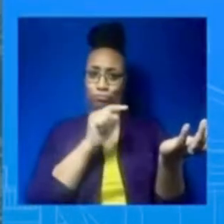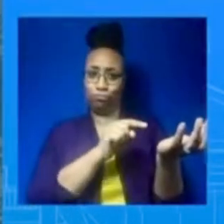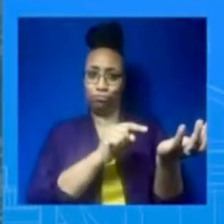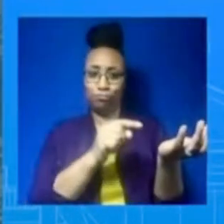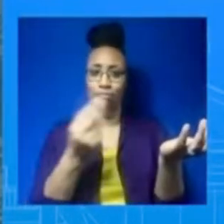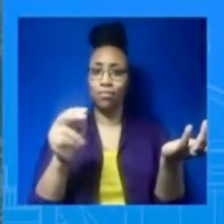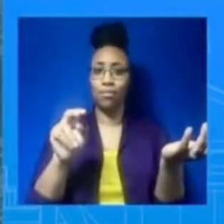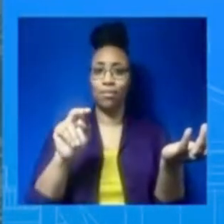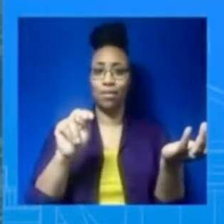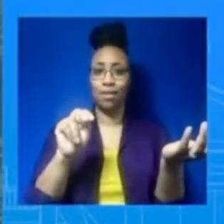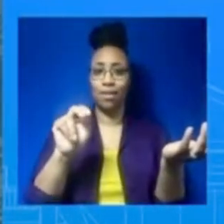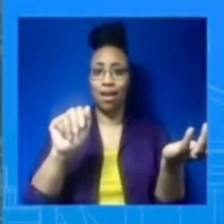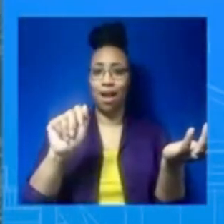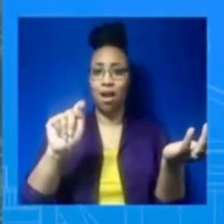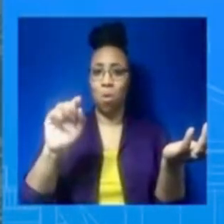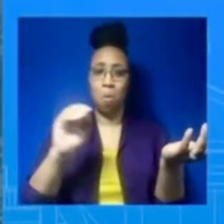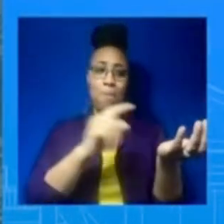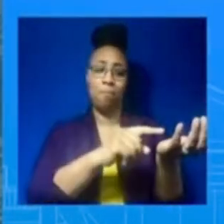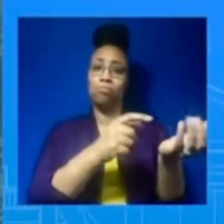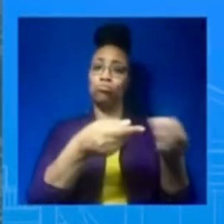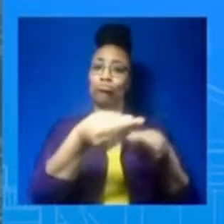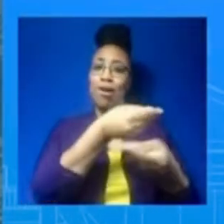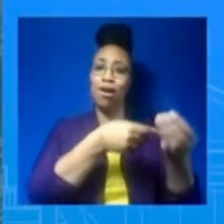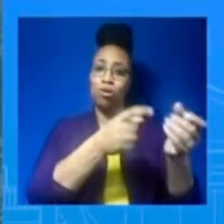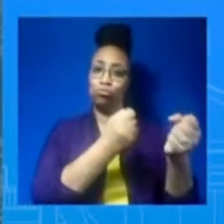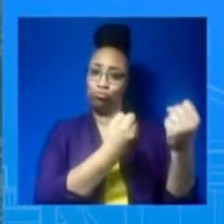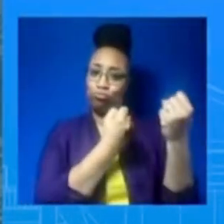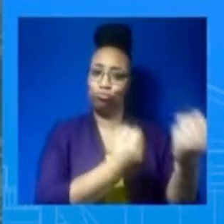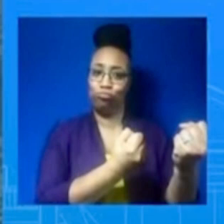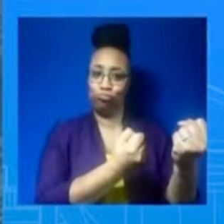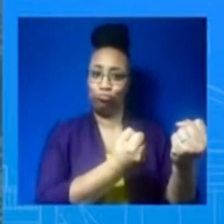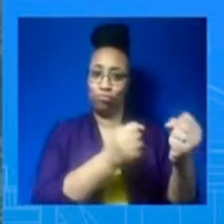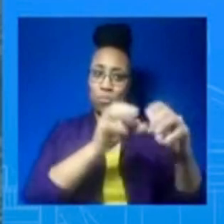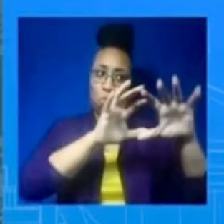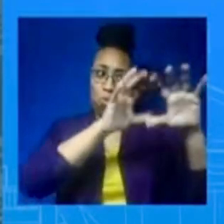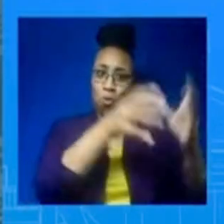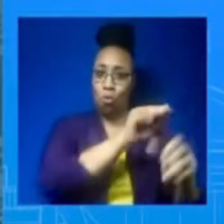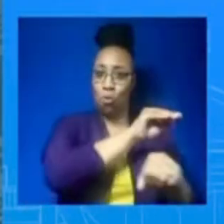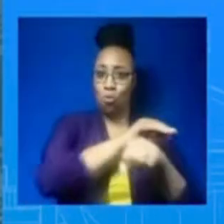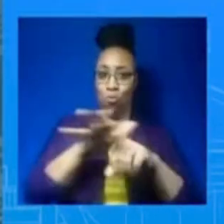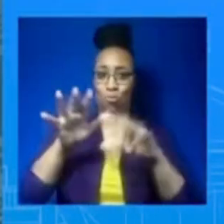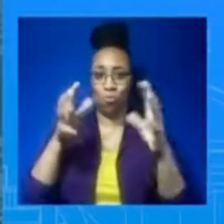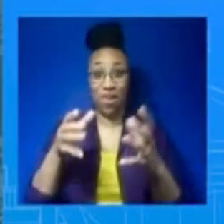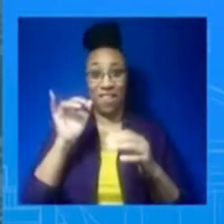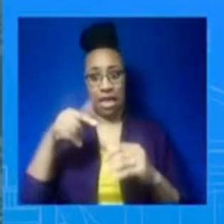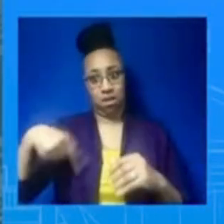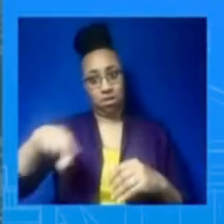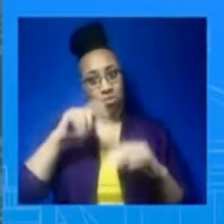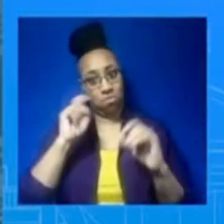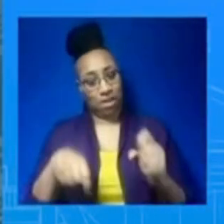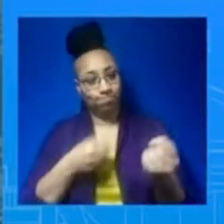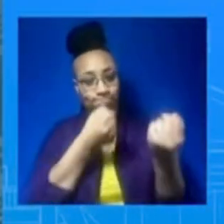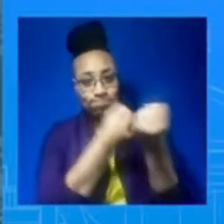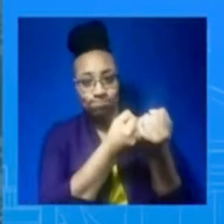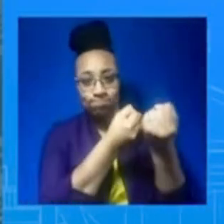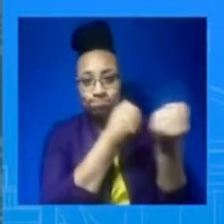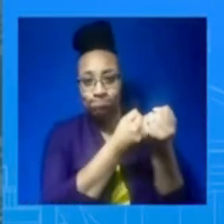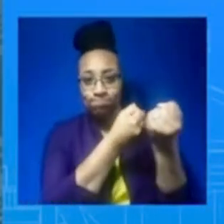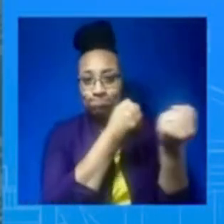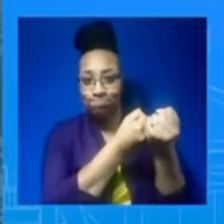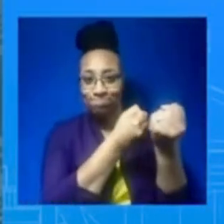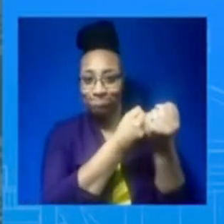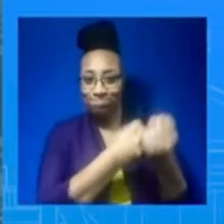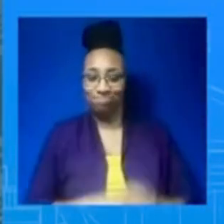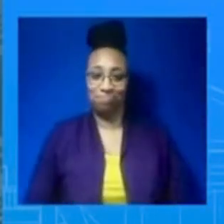supporter of Ukraine over the past year. President Biden will thank President Duda and, in fact, the Polish people for the $3